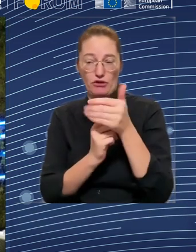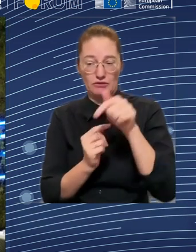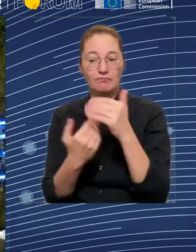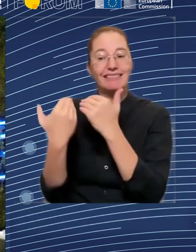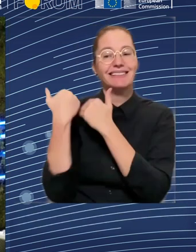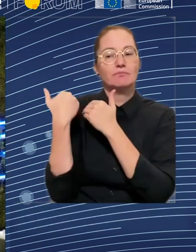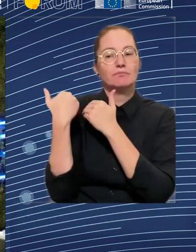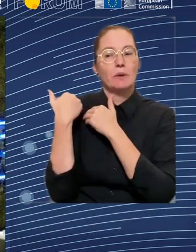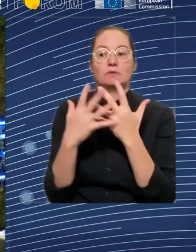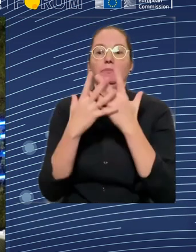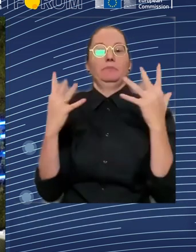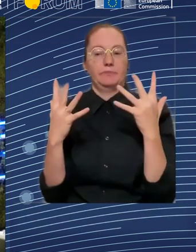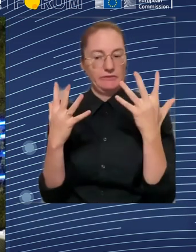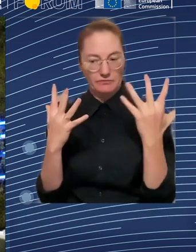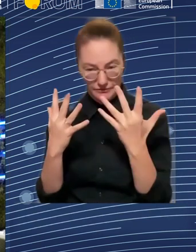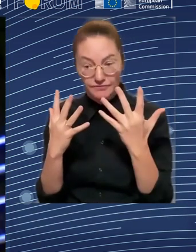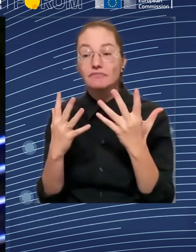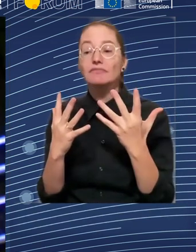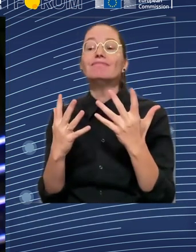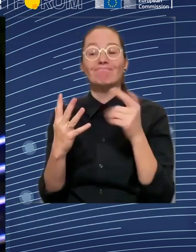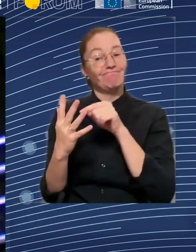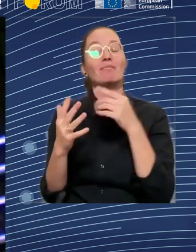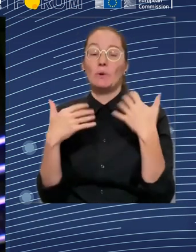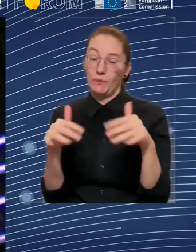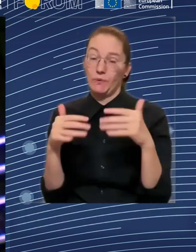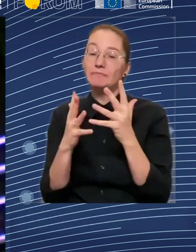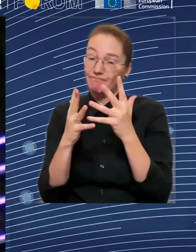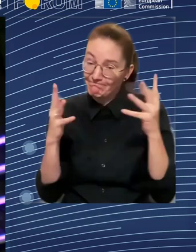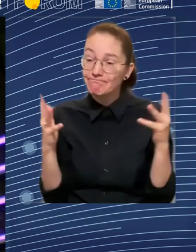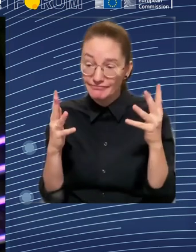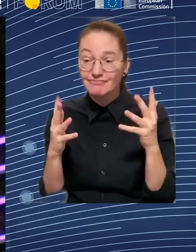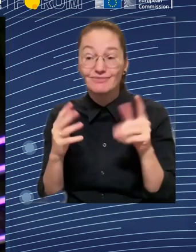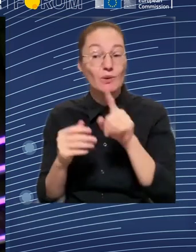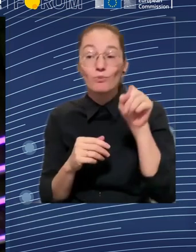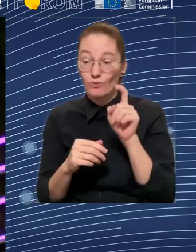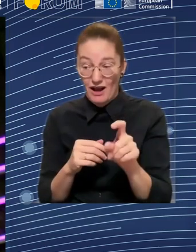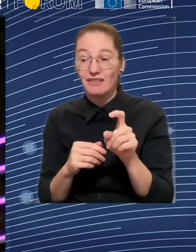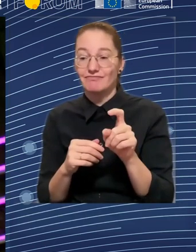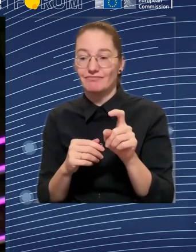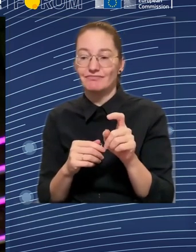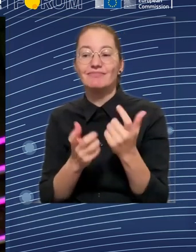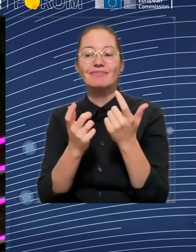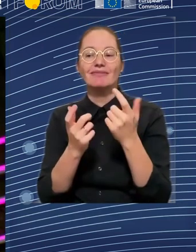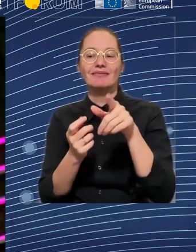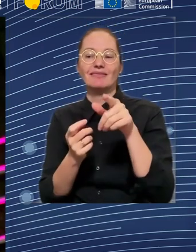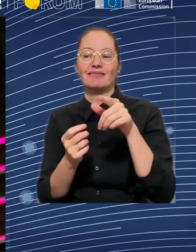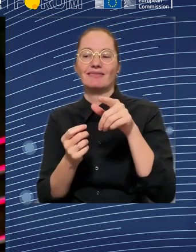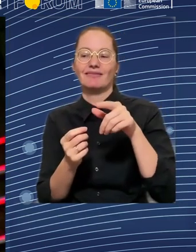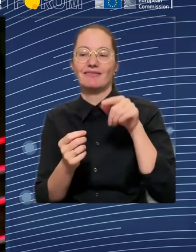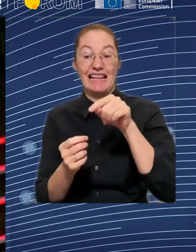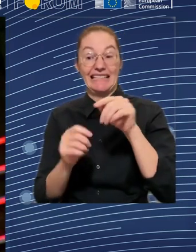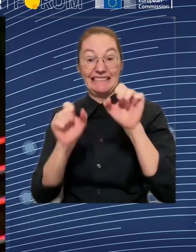of trends, as global trends, to design policies that are indeed fit for future.